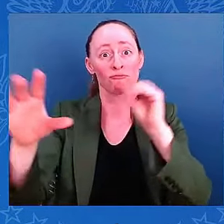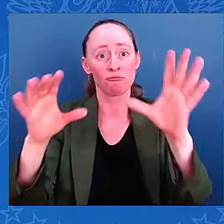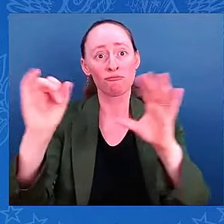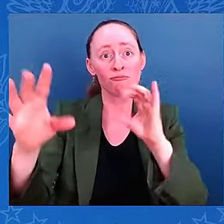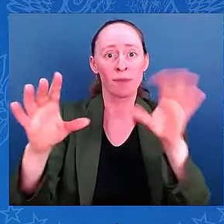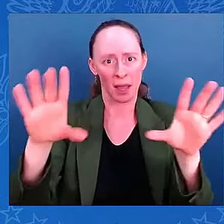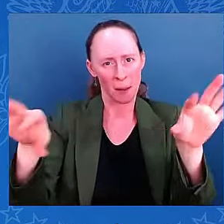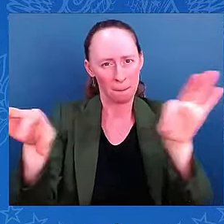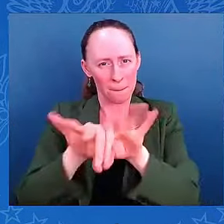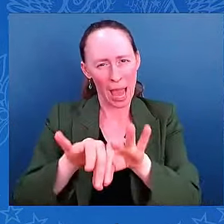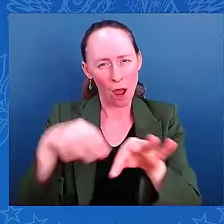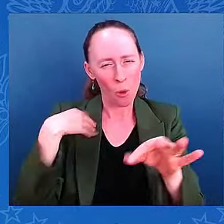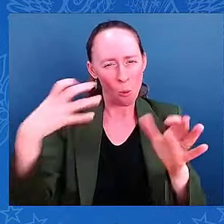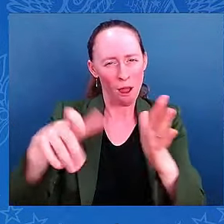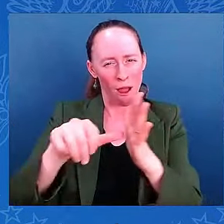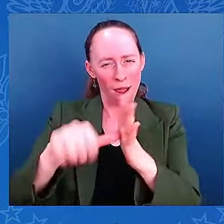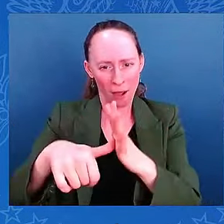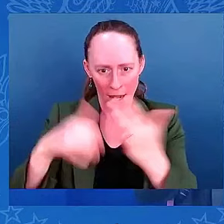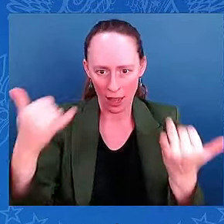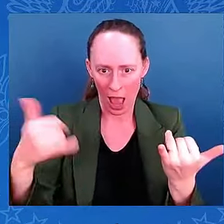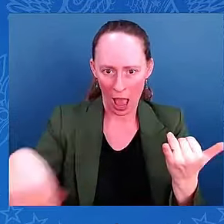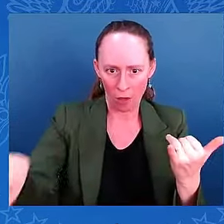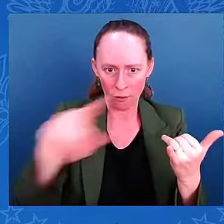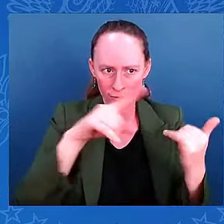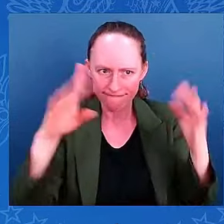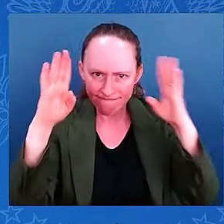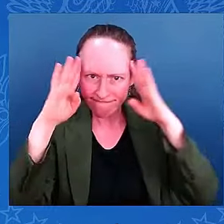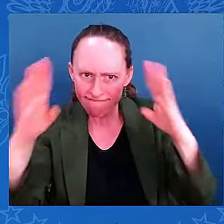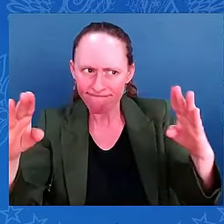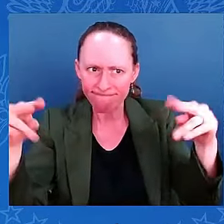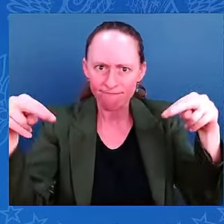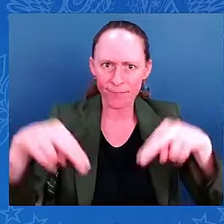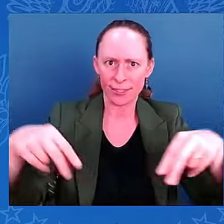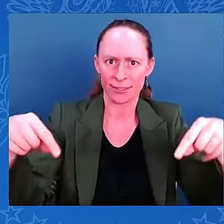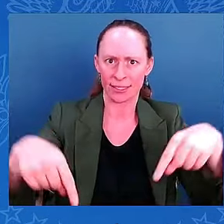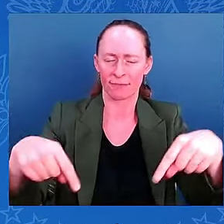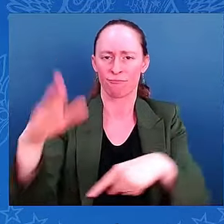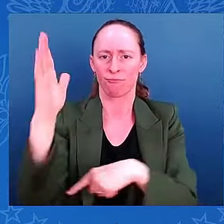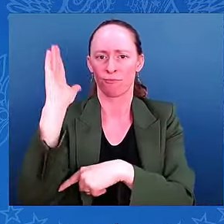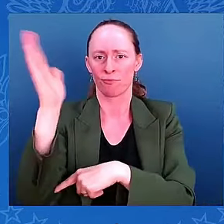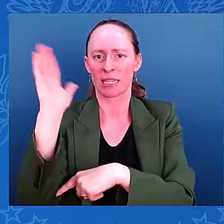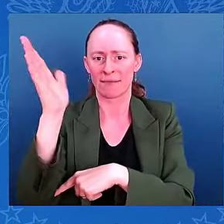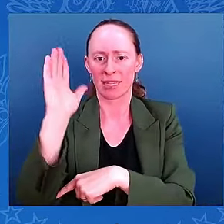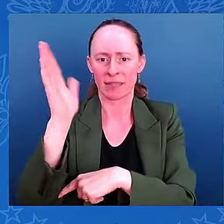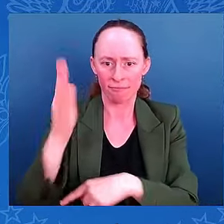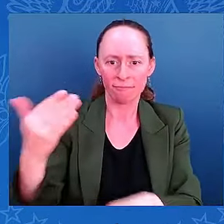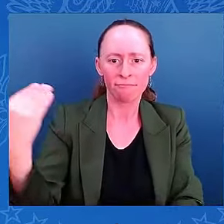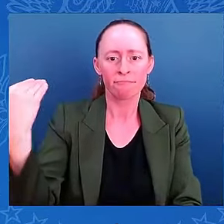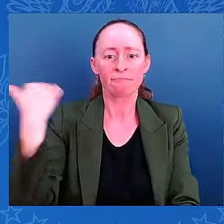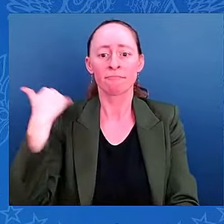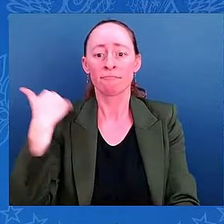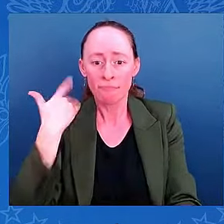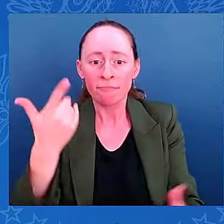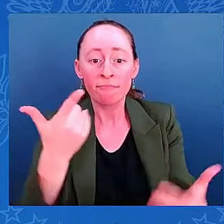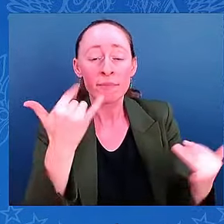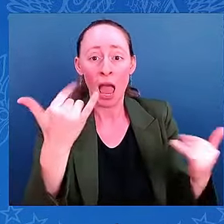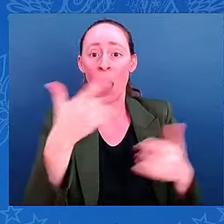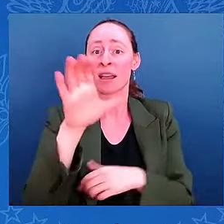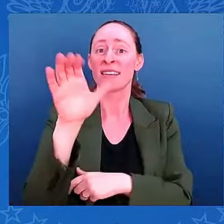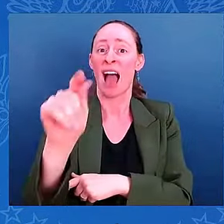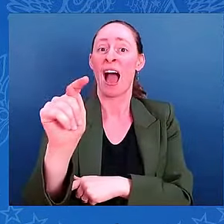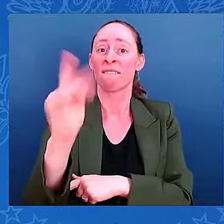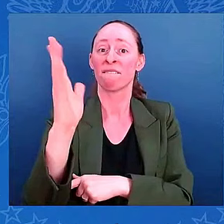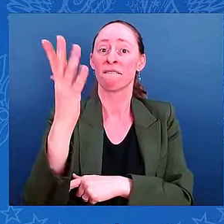we've gone from a Cat 5 to a Cat 4, and the language that a lot of folks have been using is